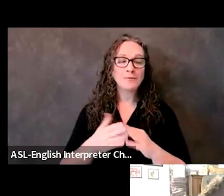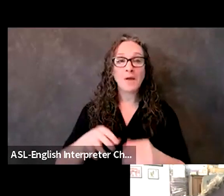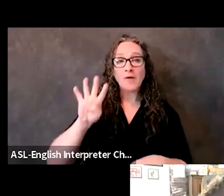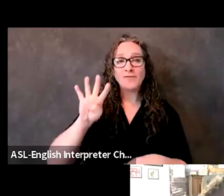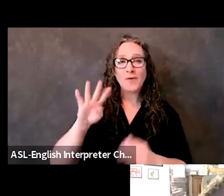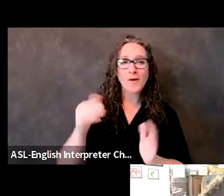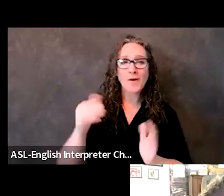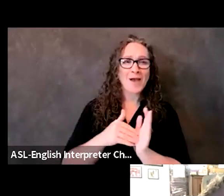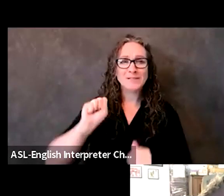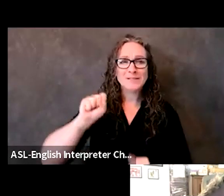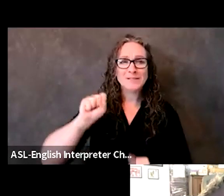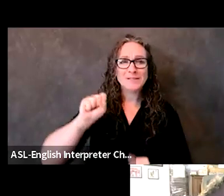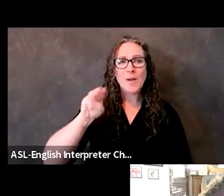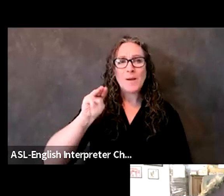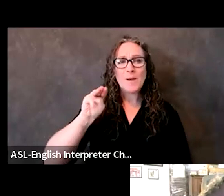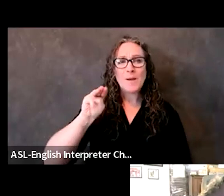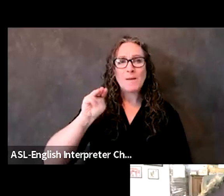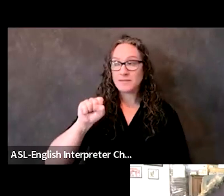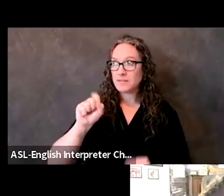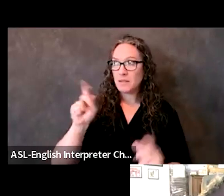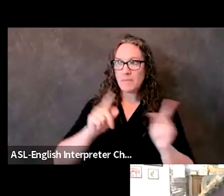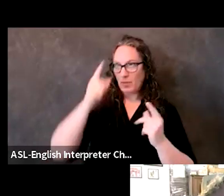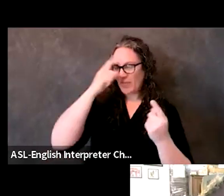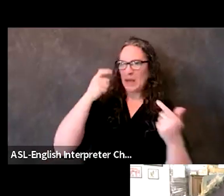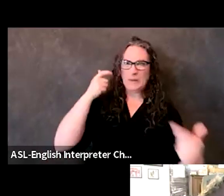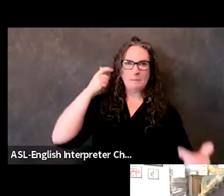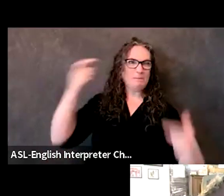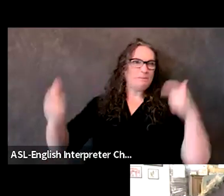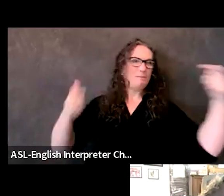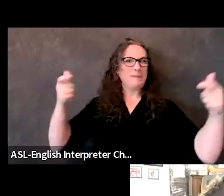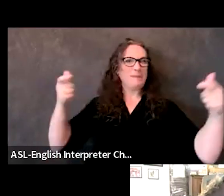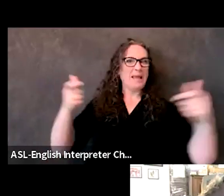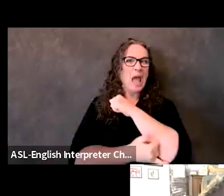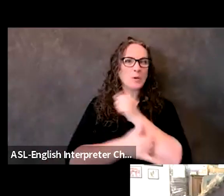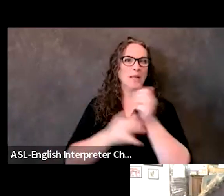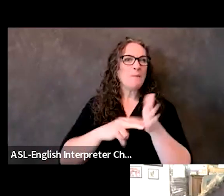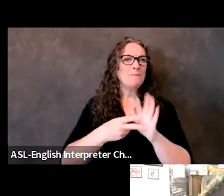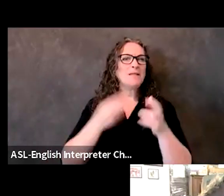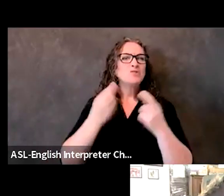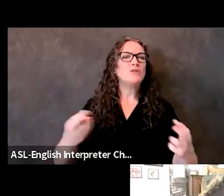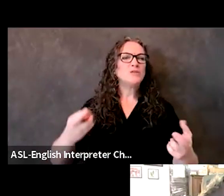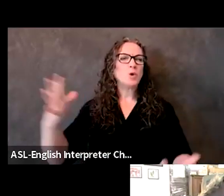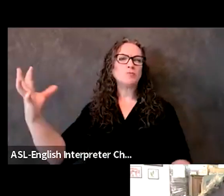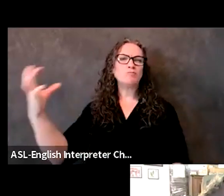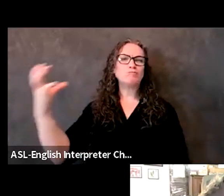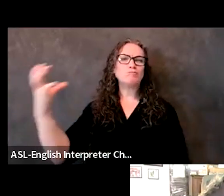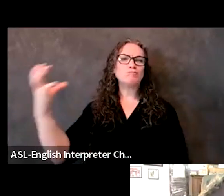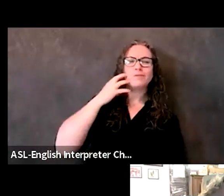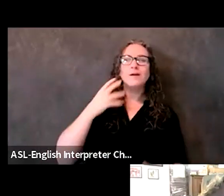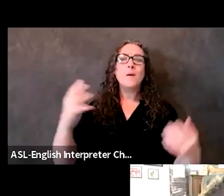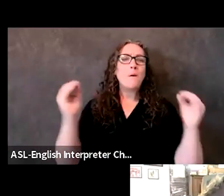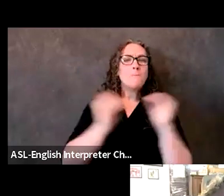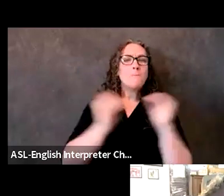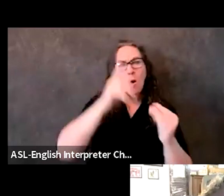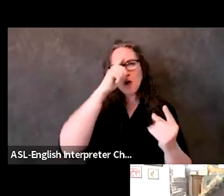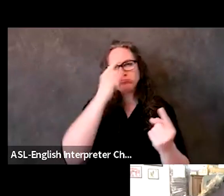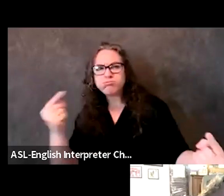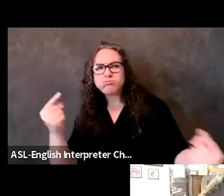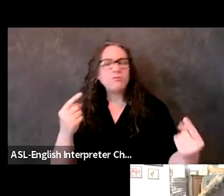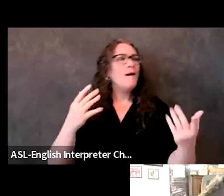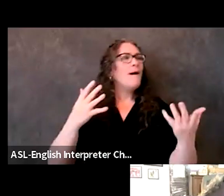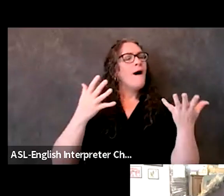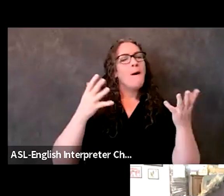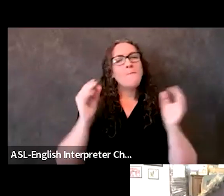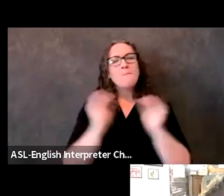I know everyone thinks of a big county, more resources, big county, more disagreements, more issues and coordination.